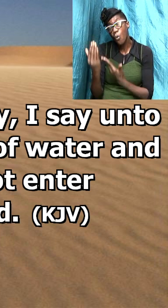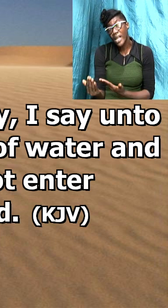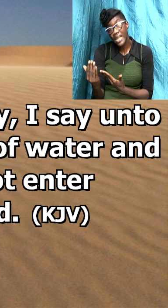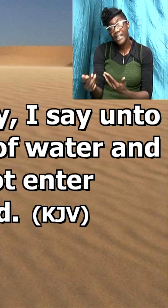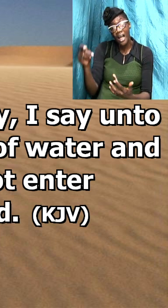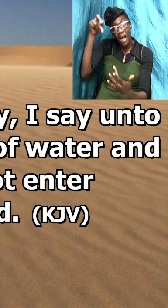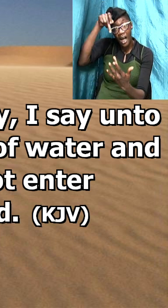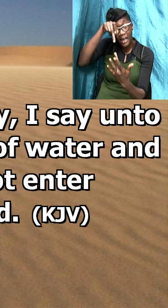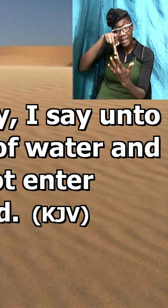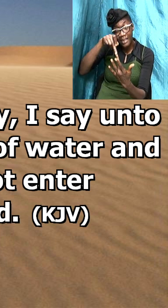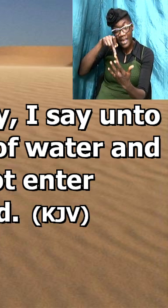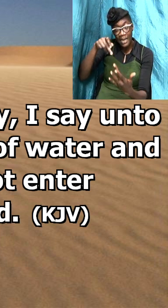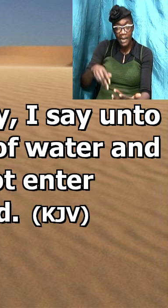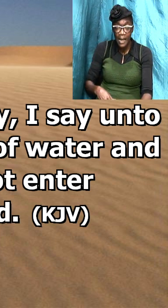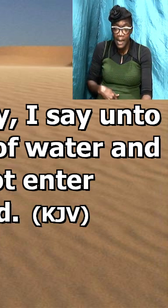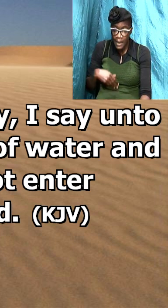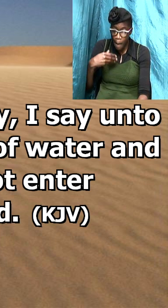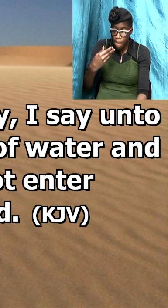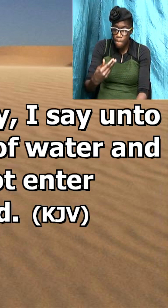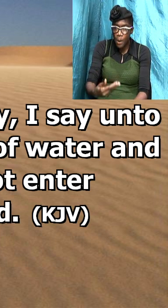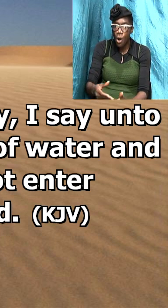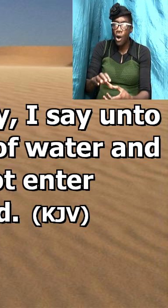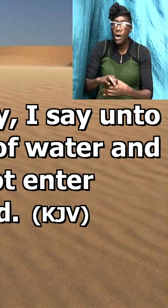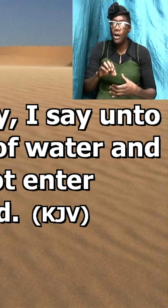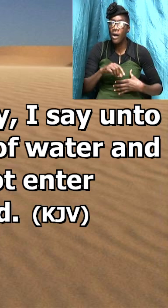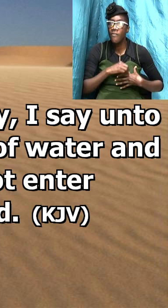they were born of the spirit